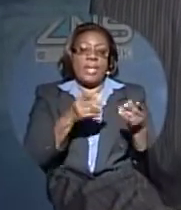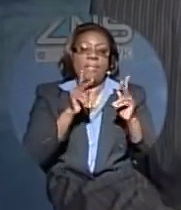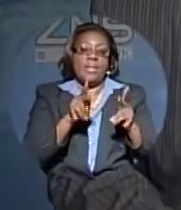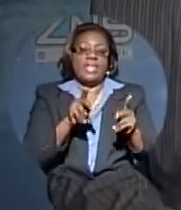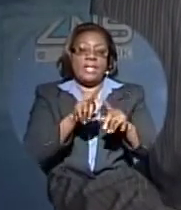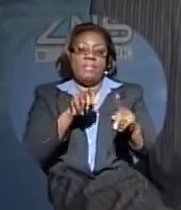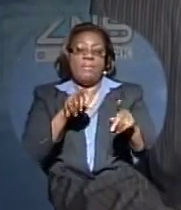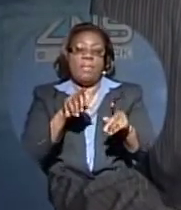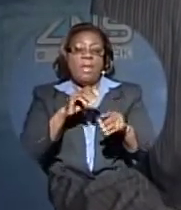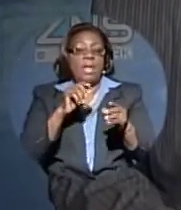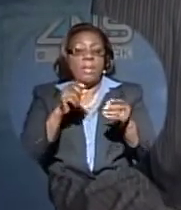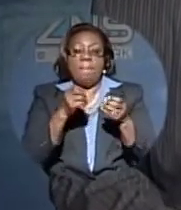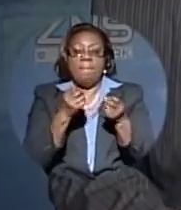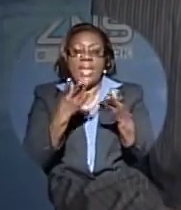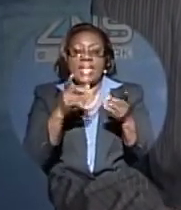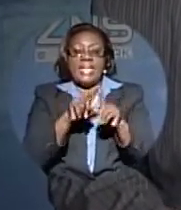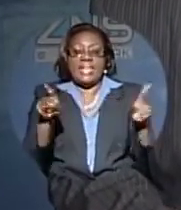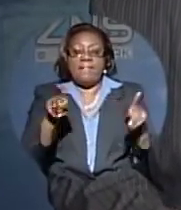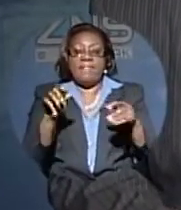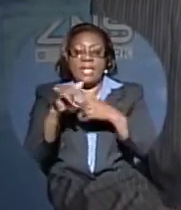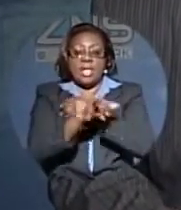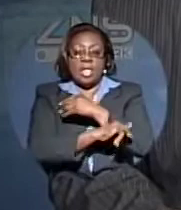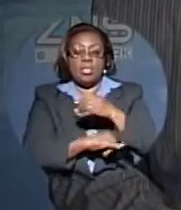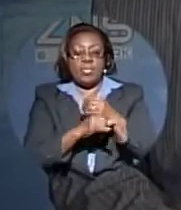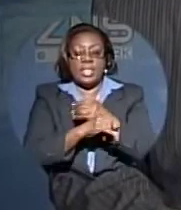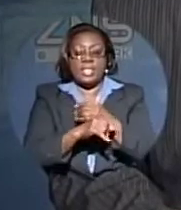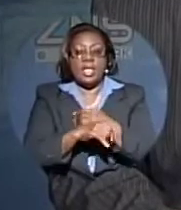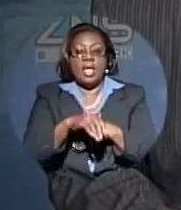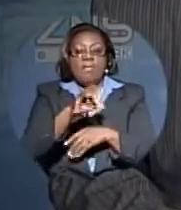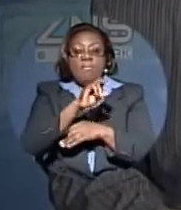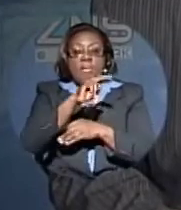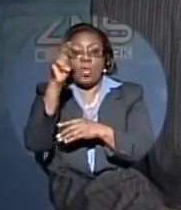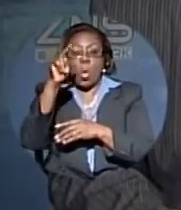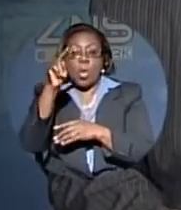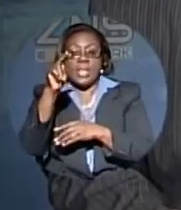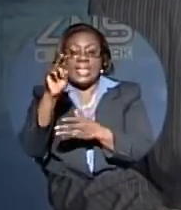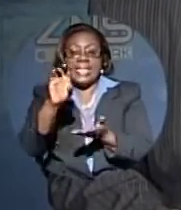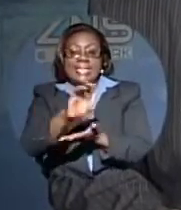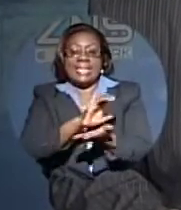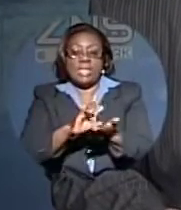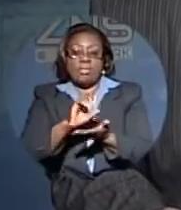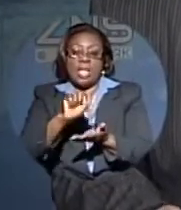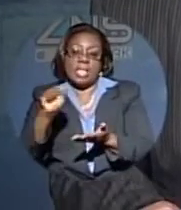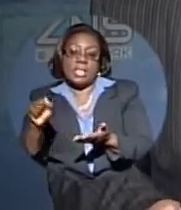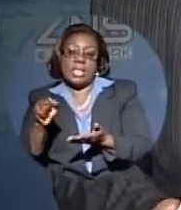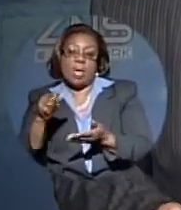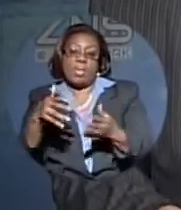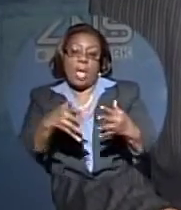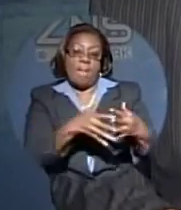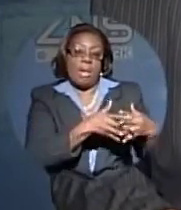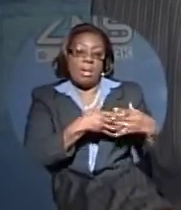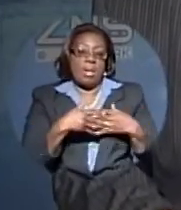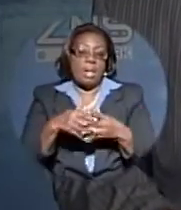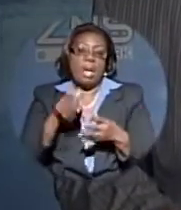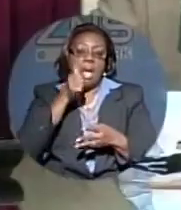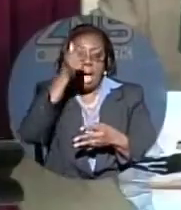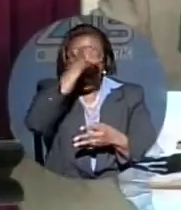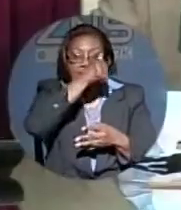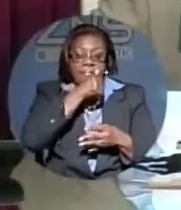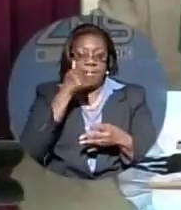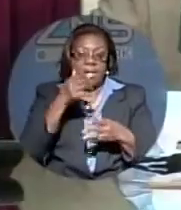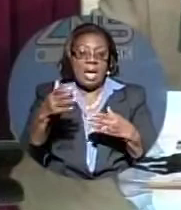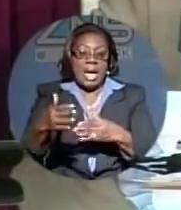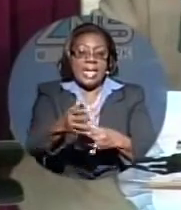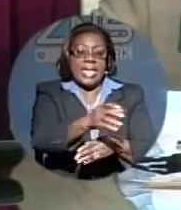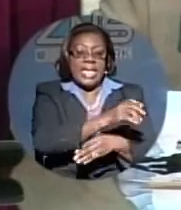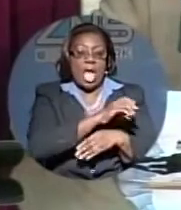from North, Central and South America, the Caribbean, Africa and the United Kingdom. Conference host, Dr. Miles Monroe. A conference of